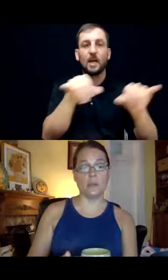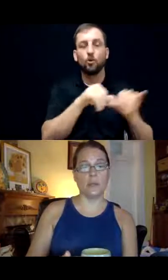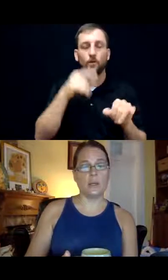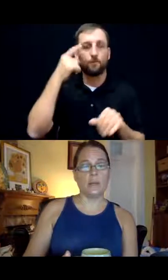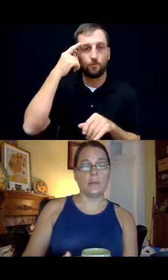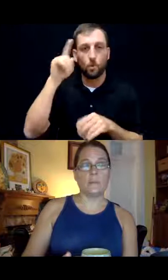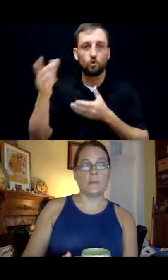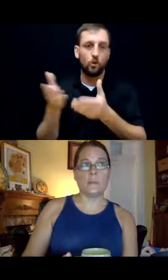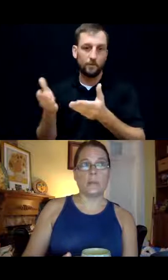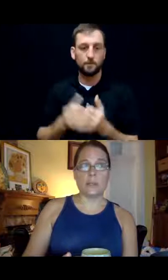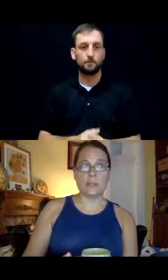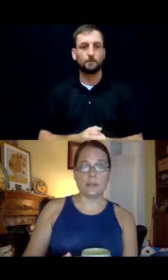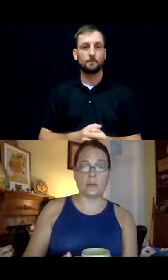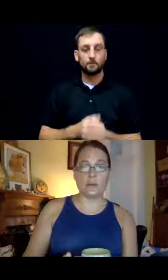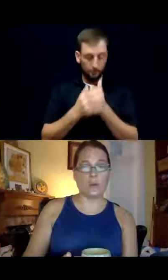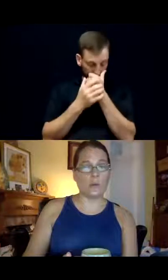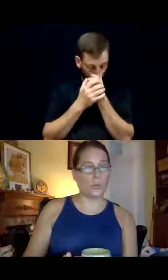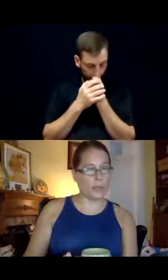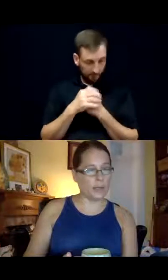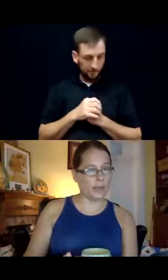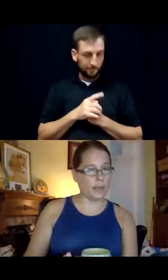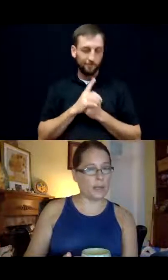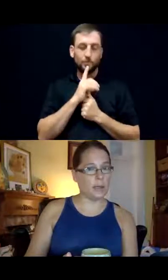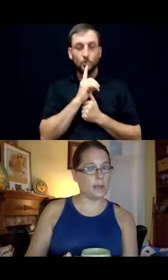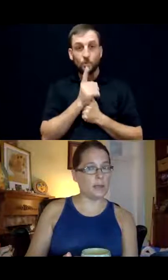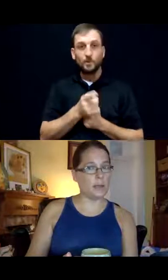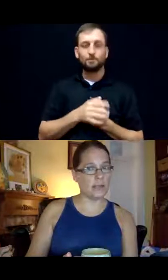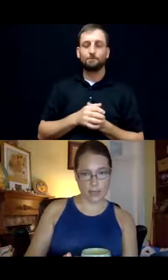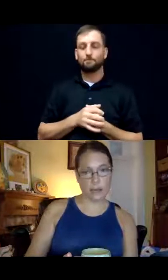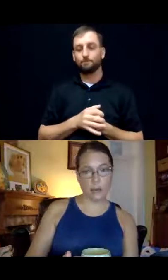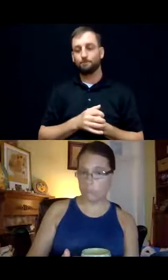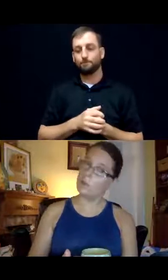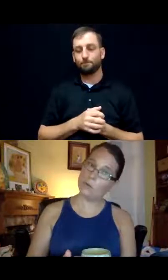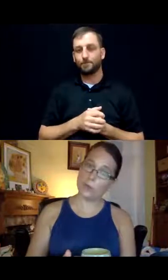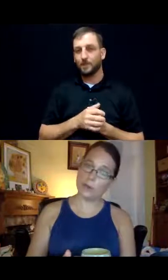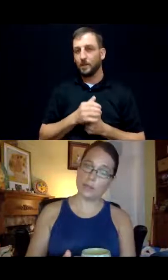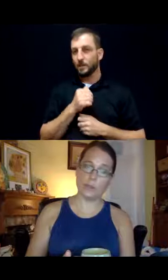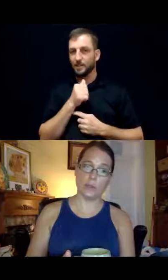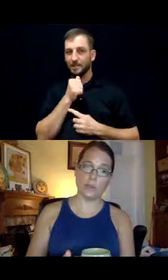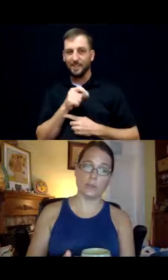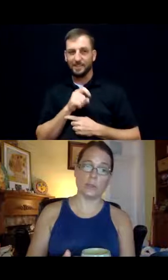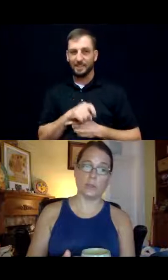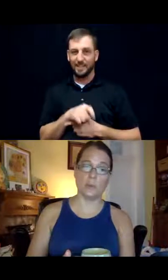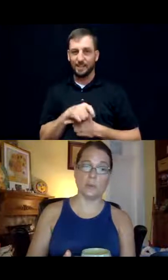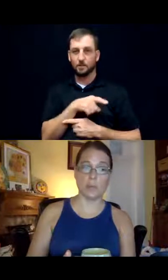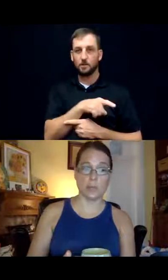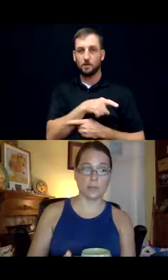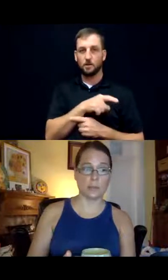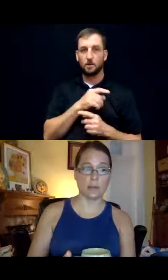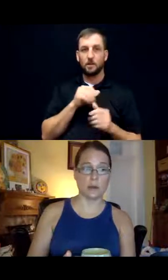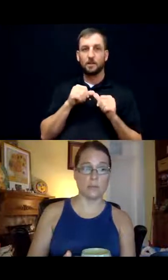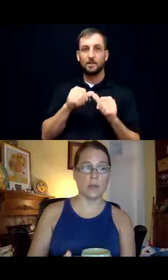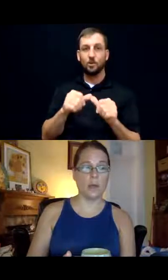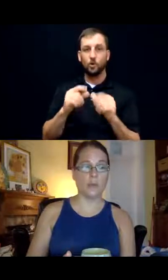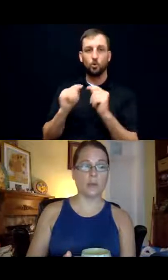There isn't really a need for continuing tutorship to be put into place.